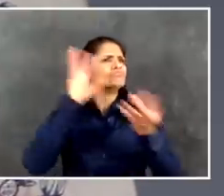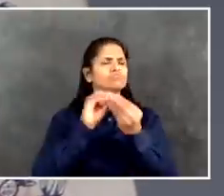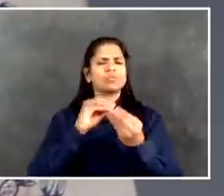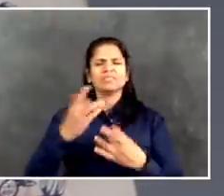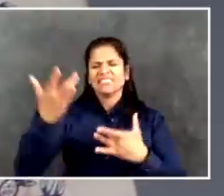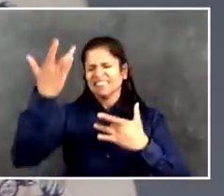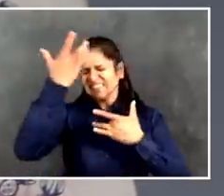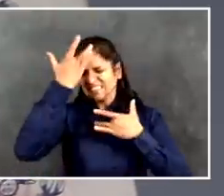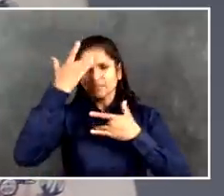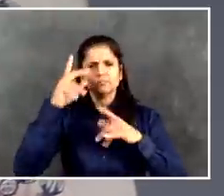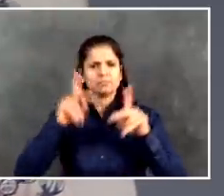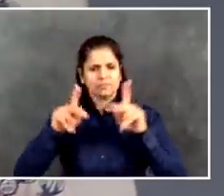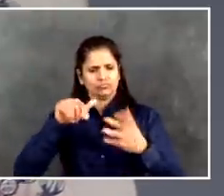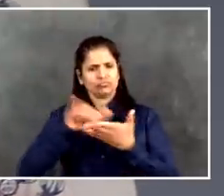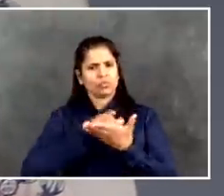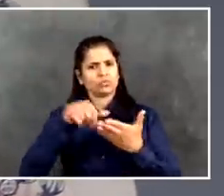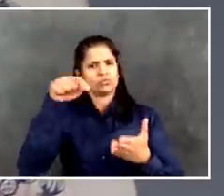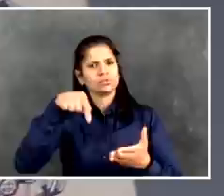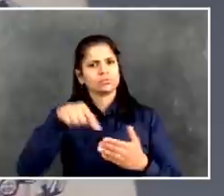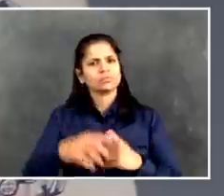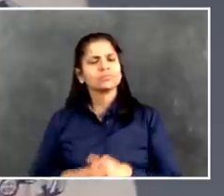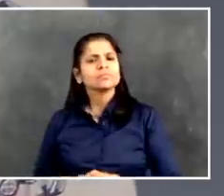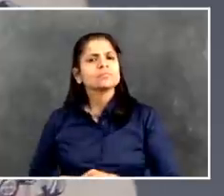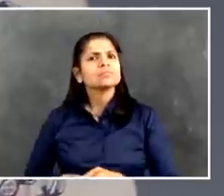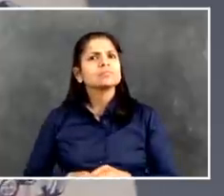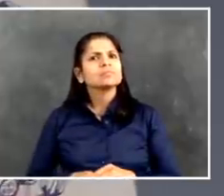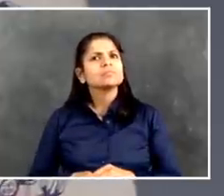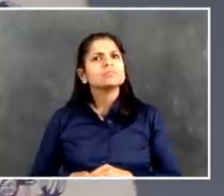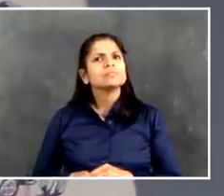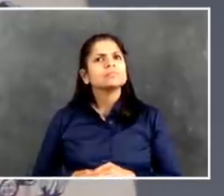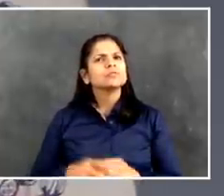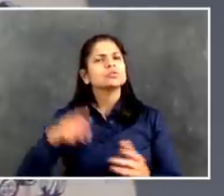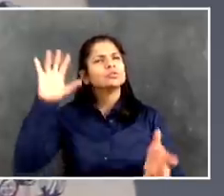Okay, total number of cases. I gave you the number.